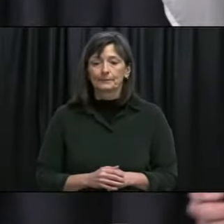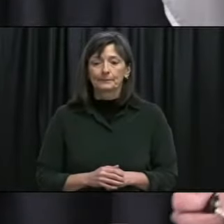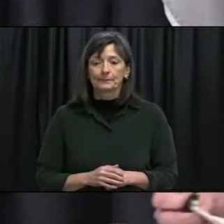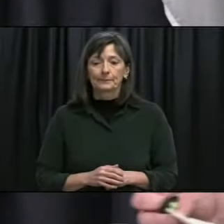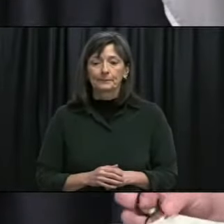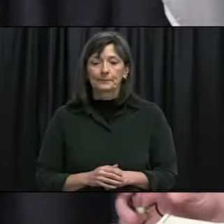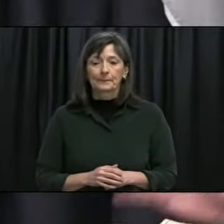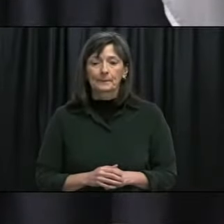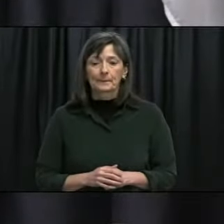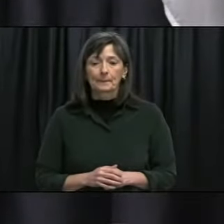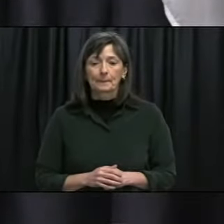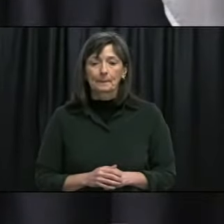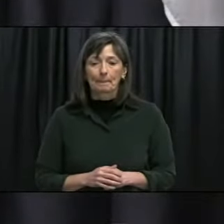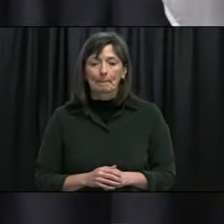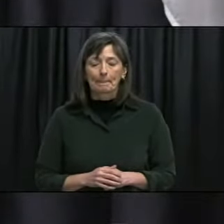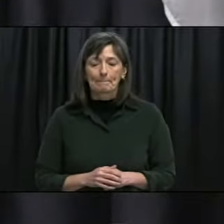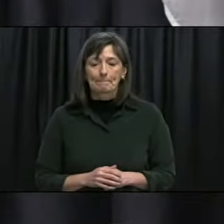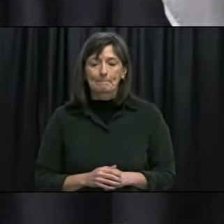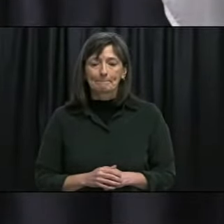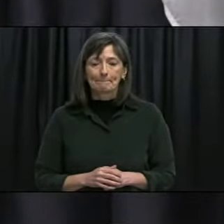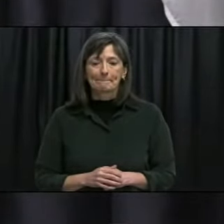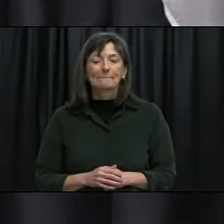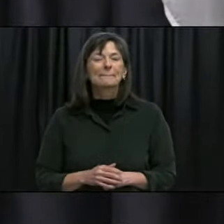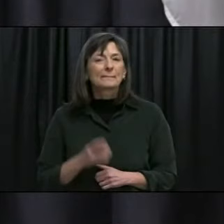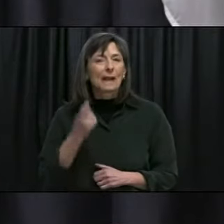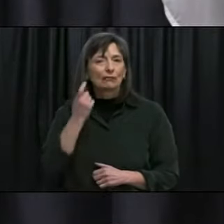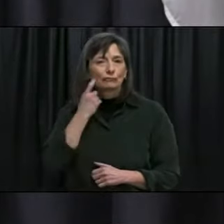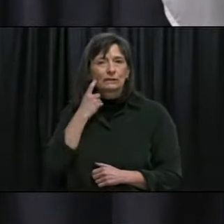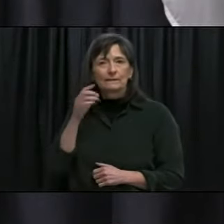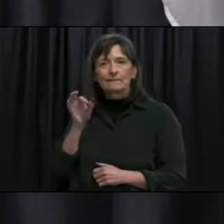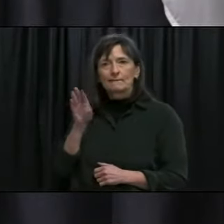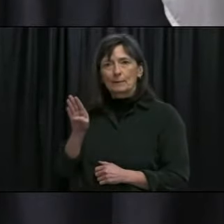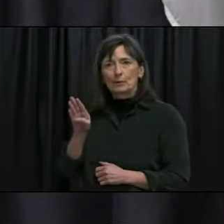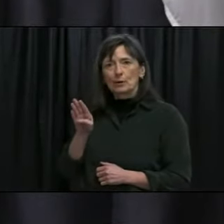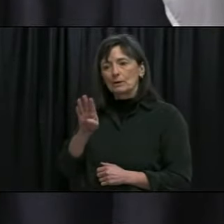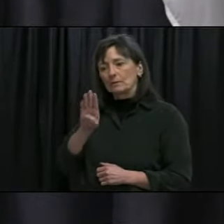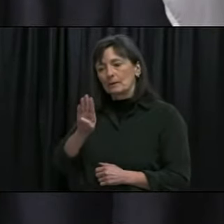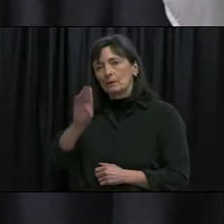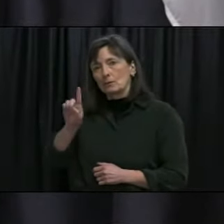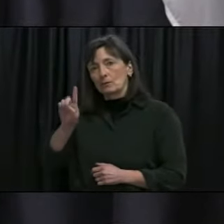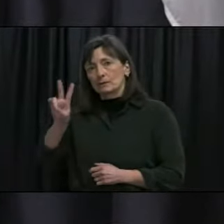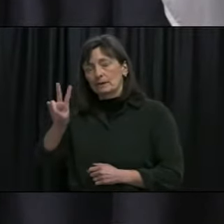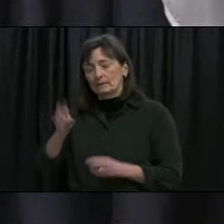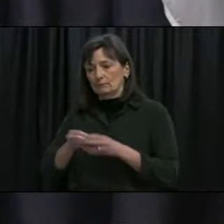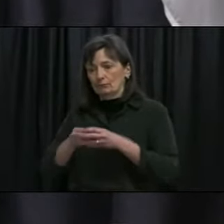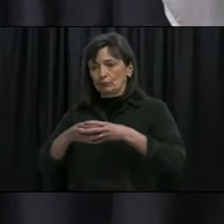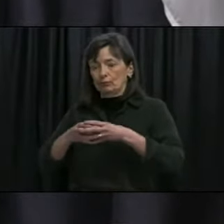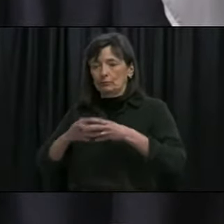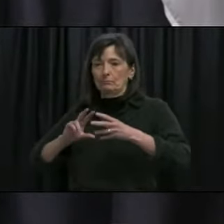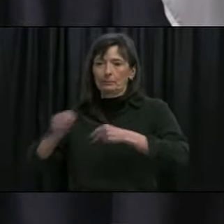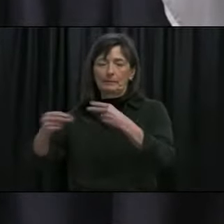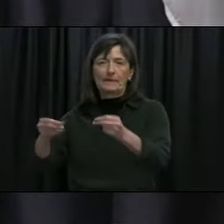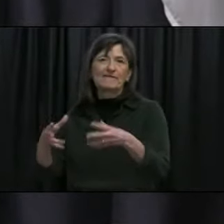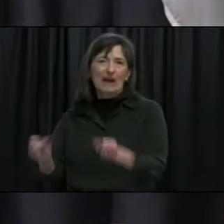certainly when we look at this latest outbreak and B.1.1.7 and how quickly it's spread